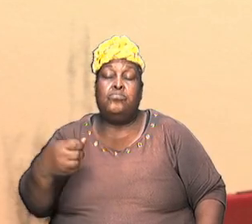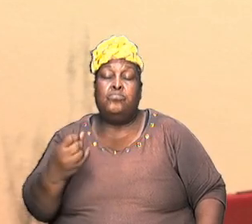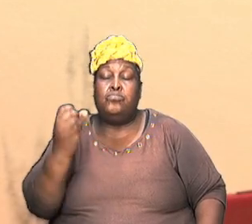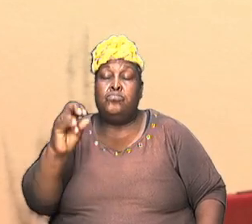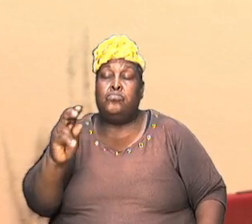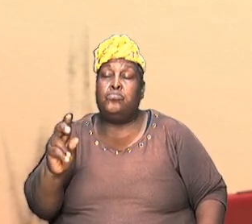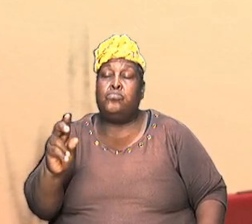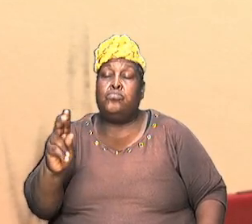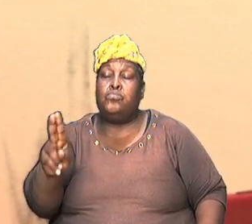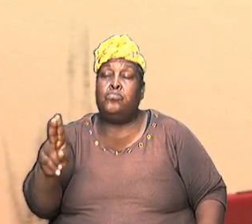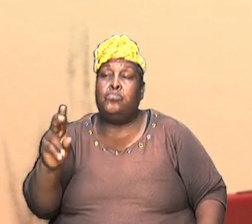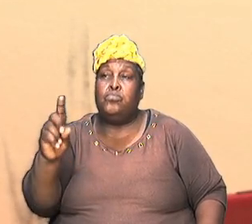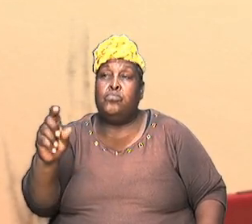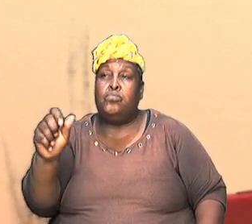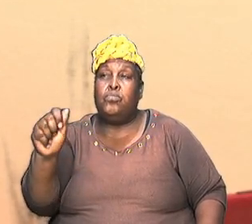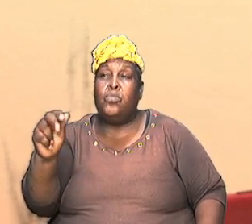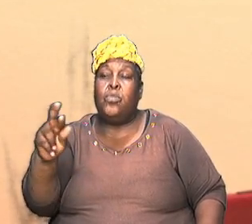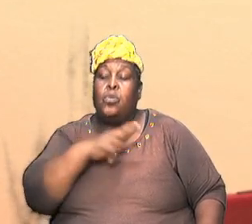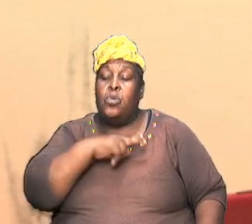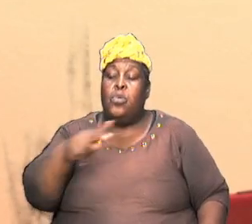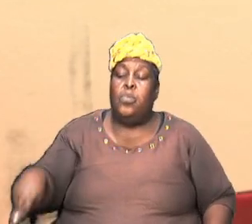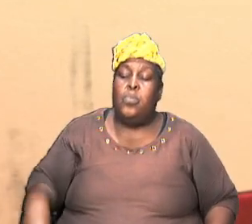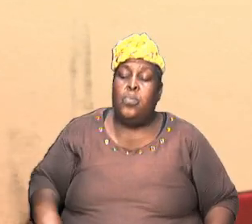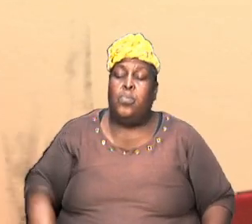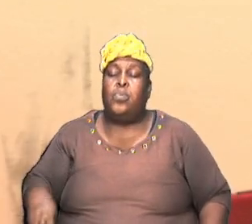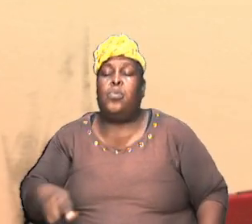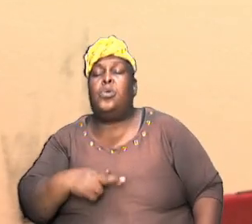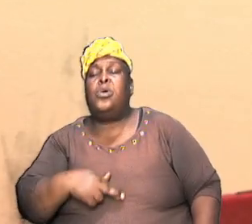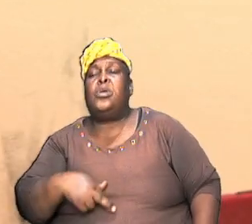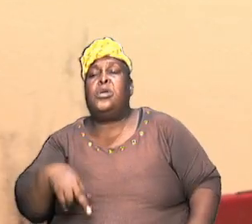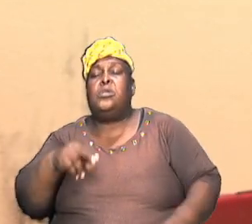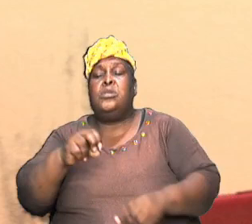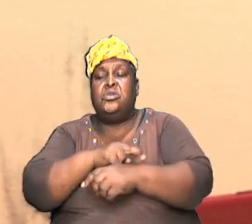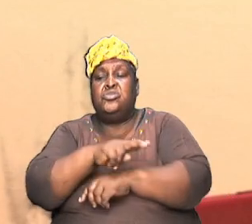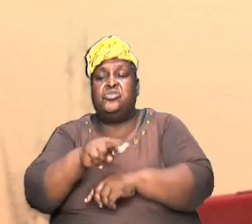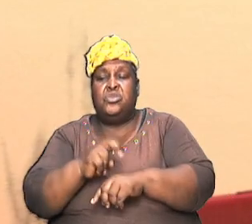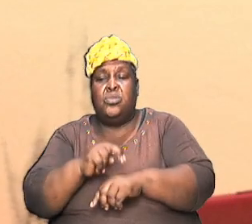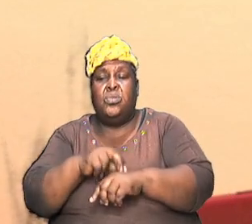the royal tribe out of which Messiah the prince would come